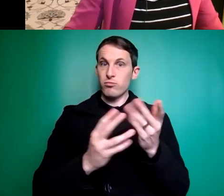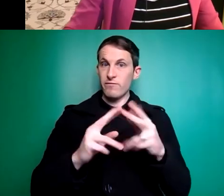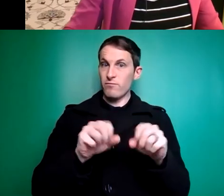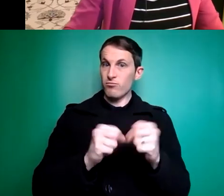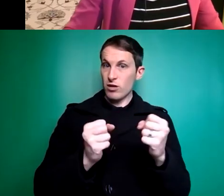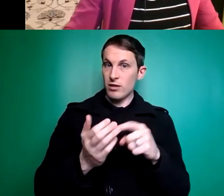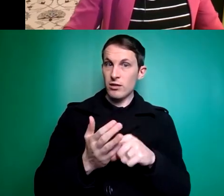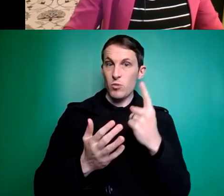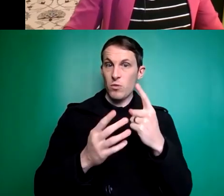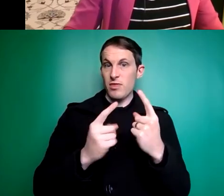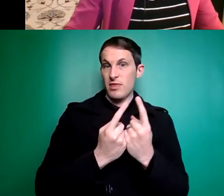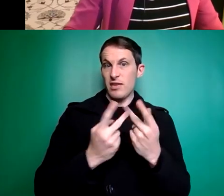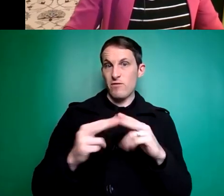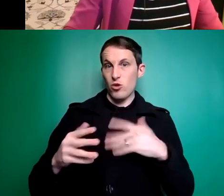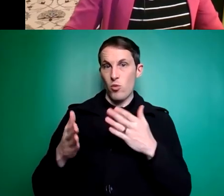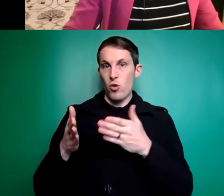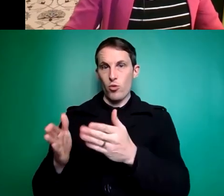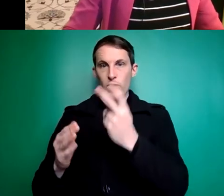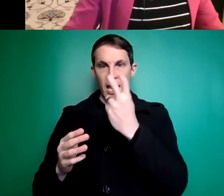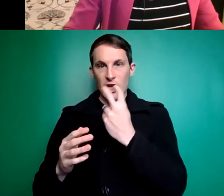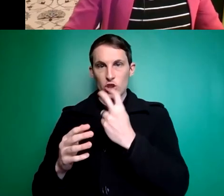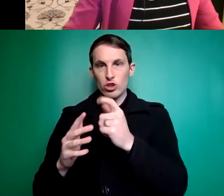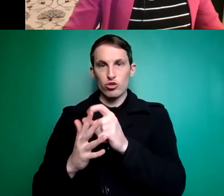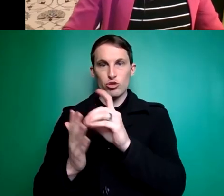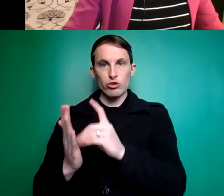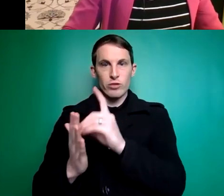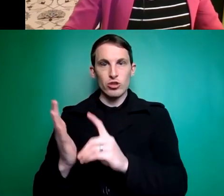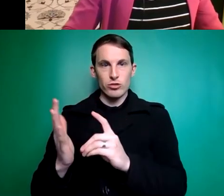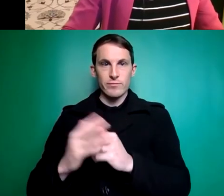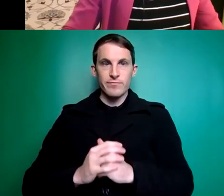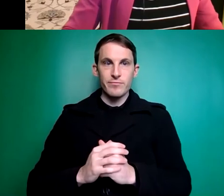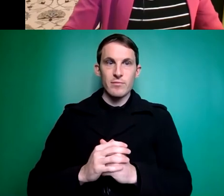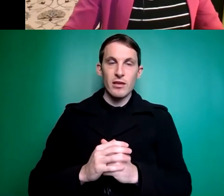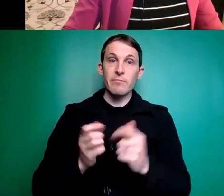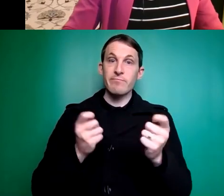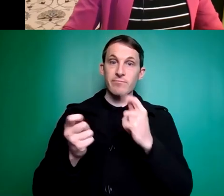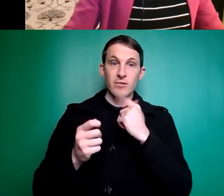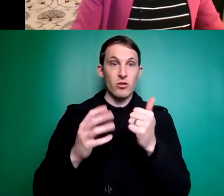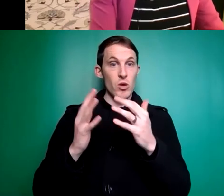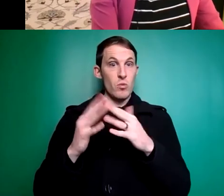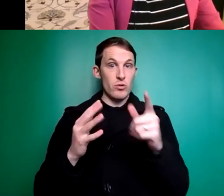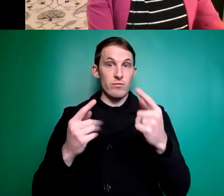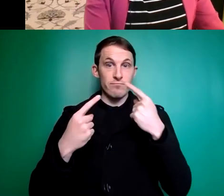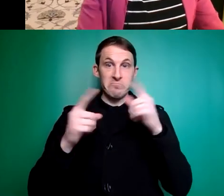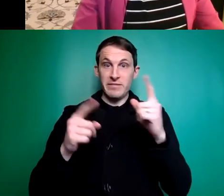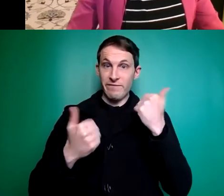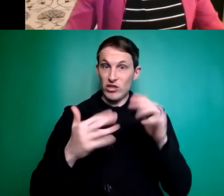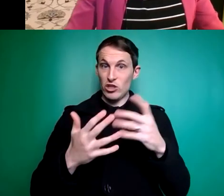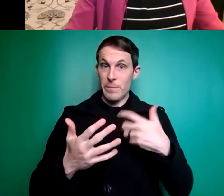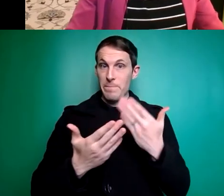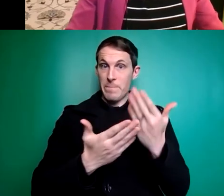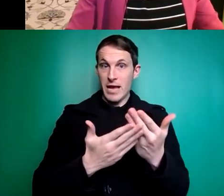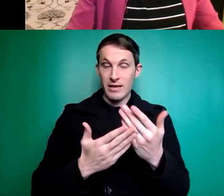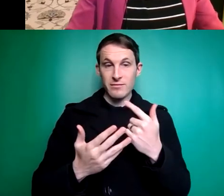down the age discrimination route. It is and I didn't want to out you Lauren but now that you've outed yourself yeah that's